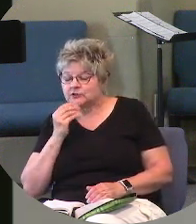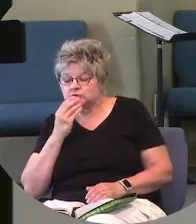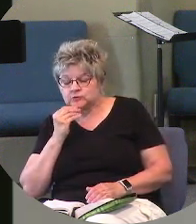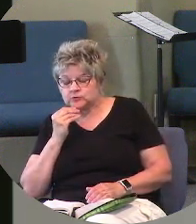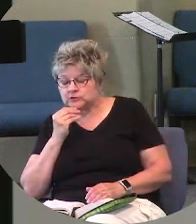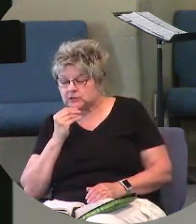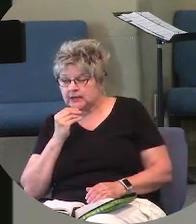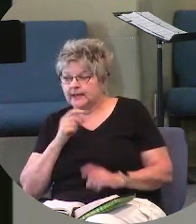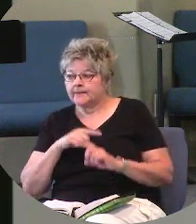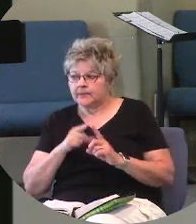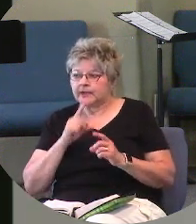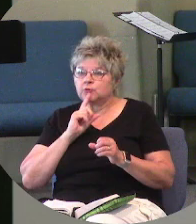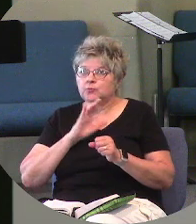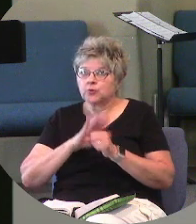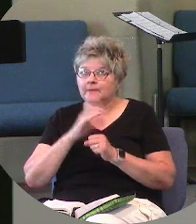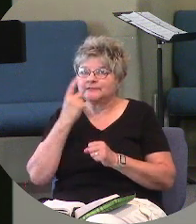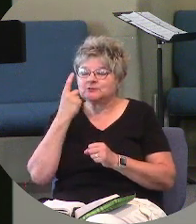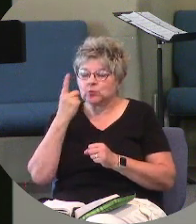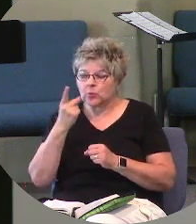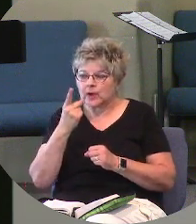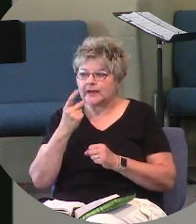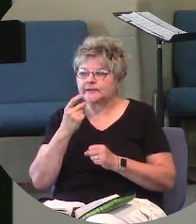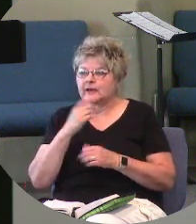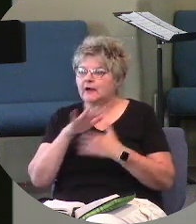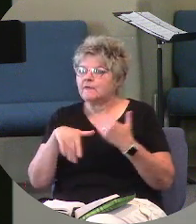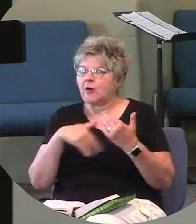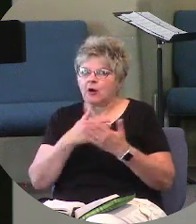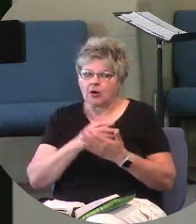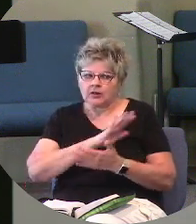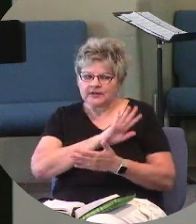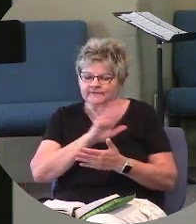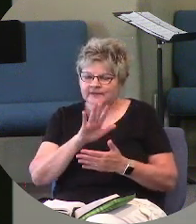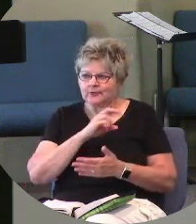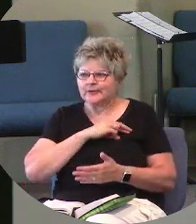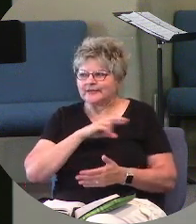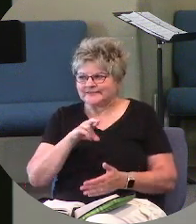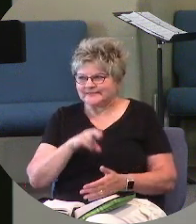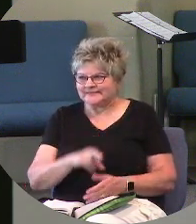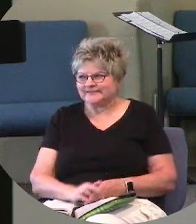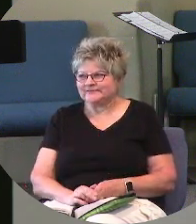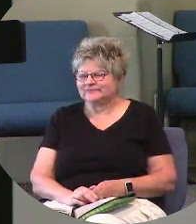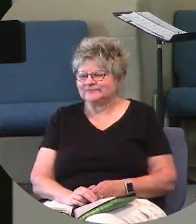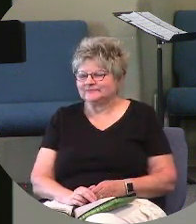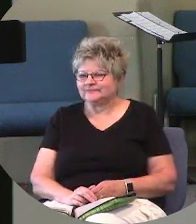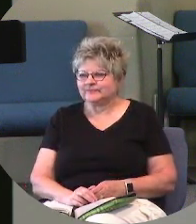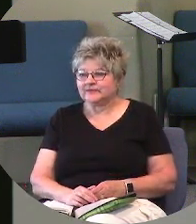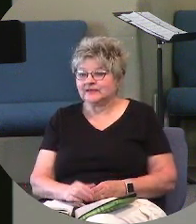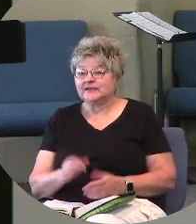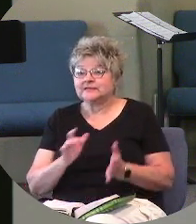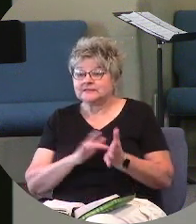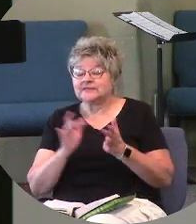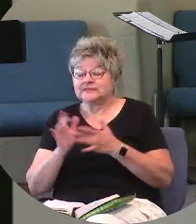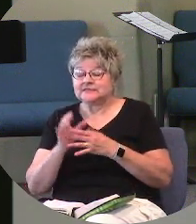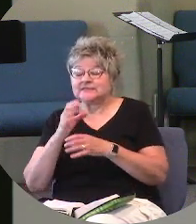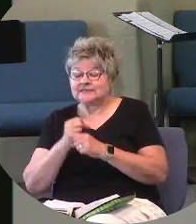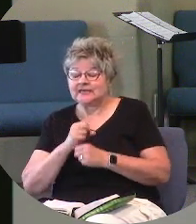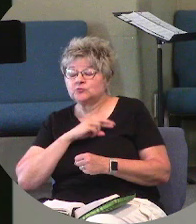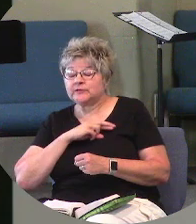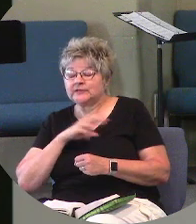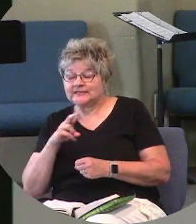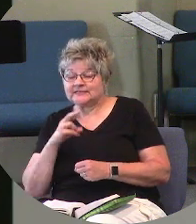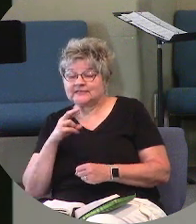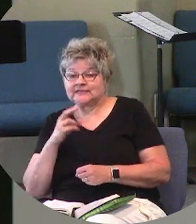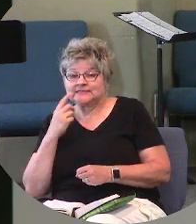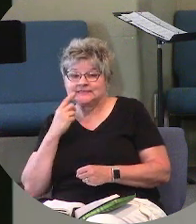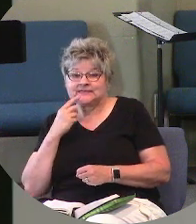but the promised one of all of their religion. Because see, Jesus takes religion and he says,